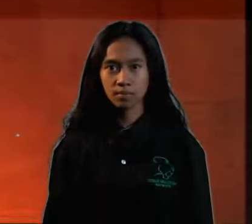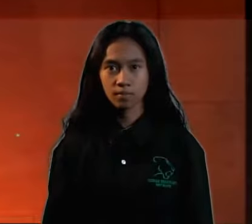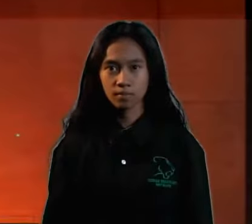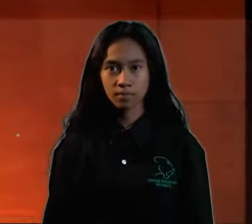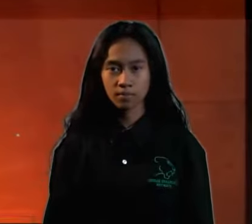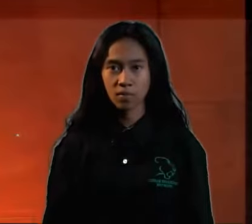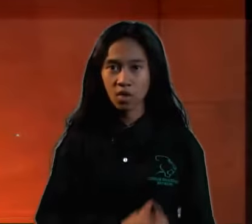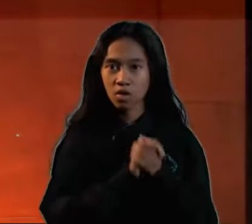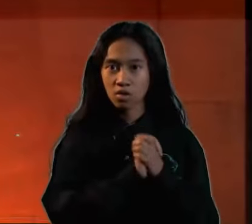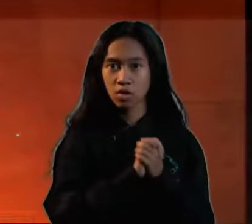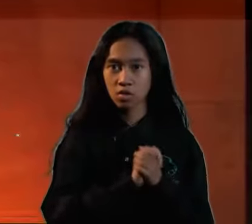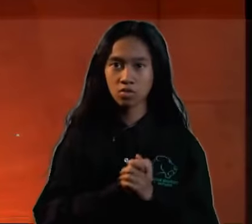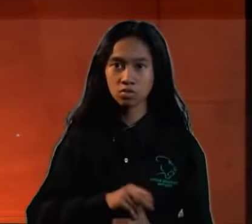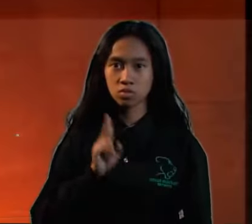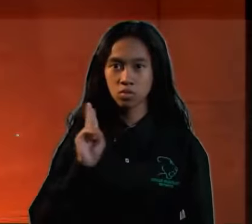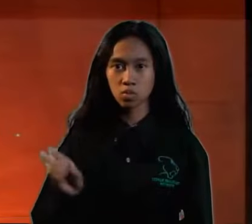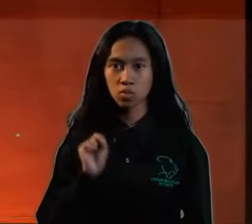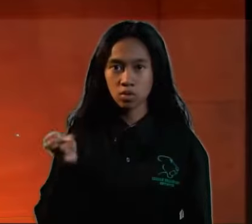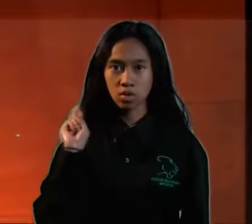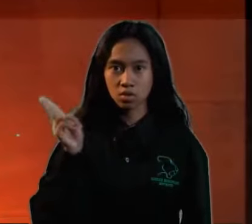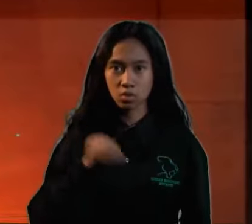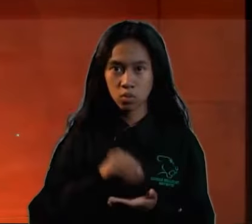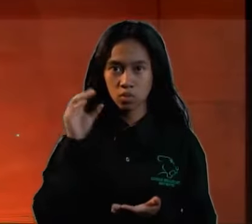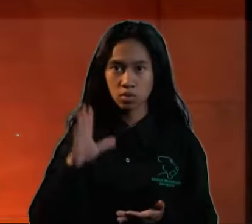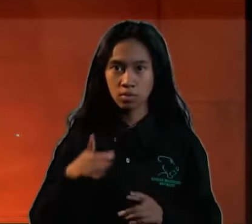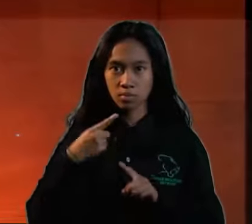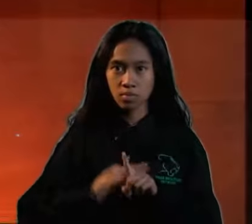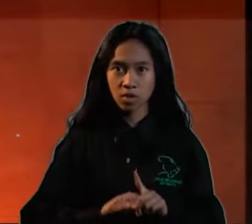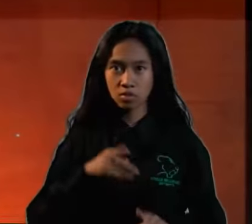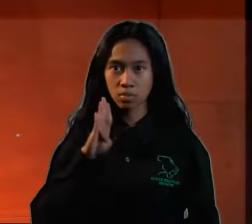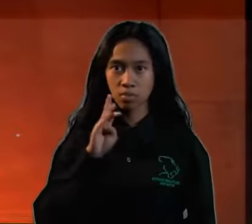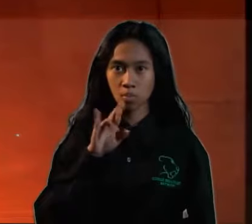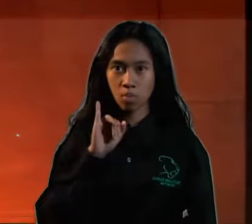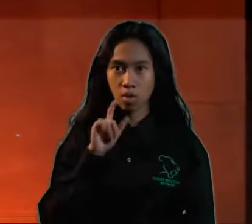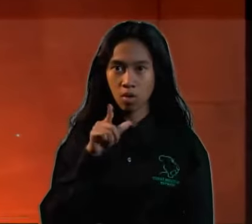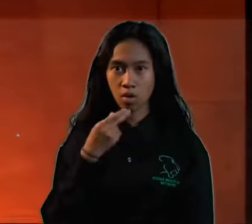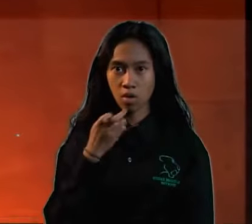Congratulations to U.S. Students of the Month. Briley Glass.